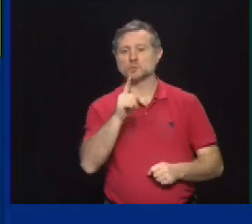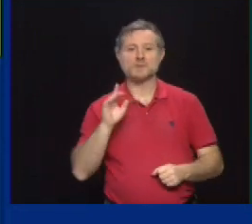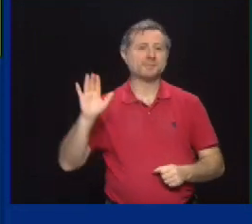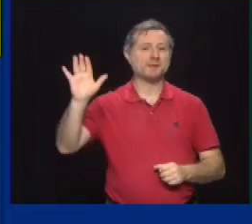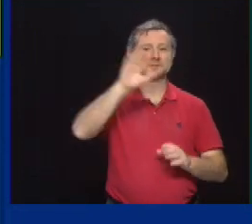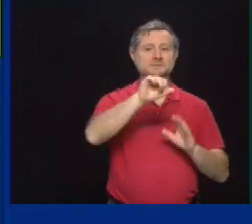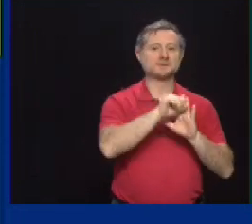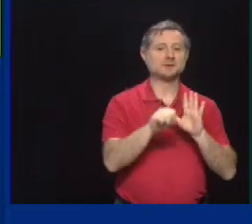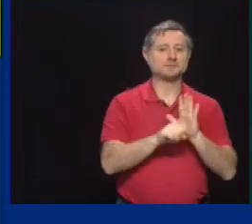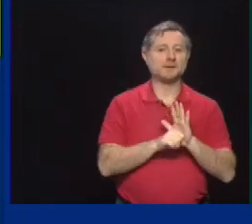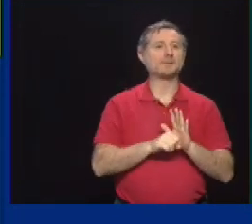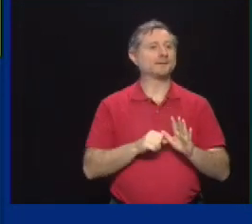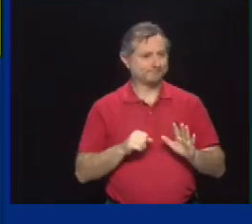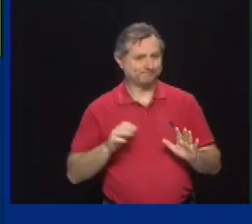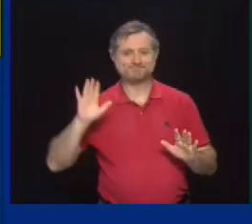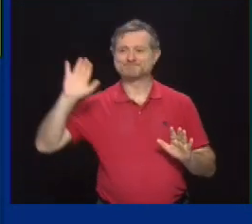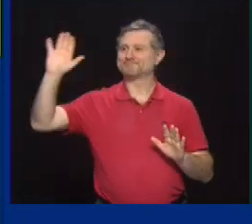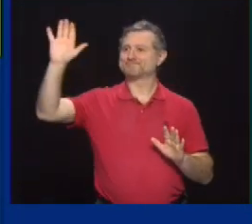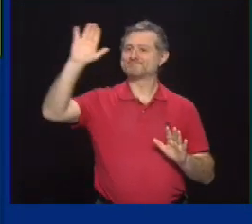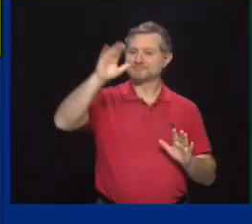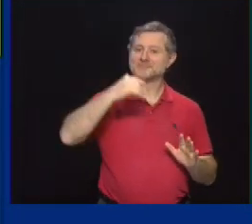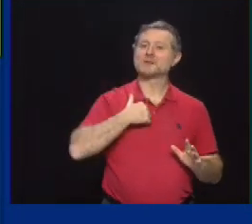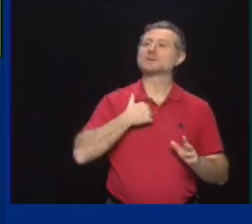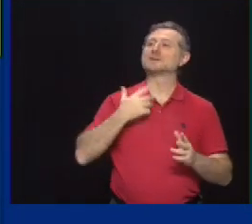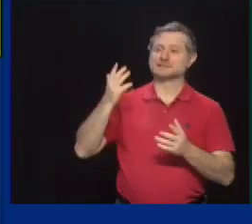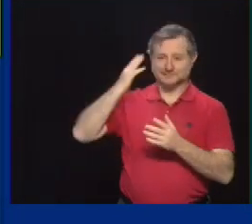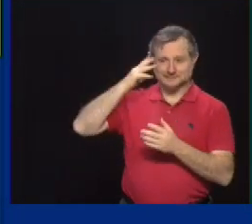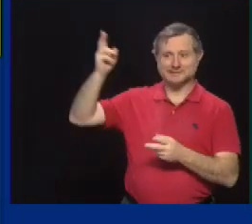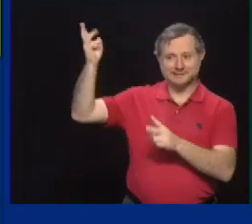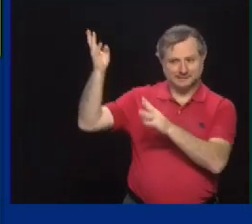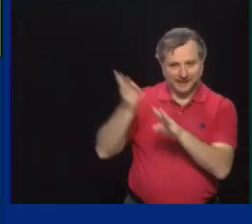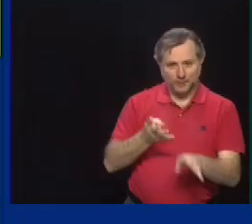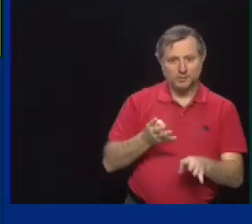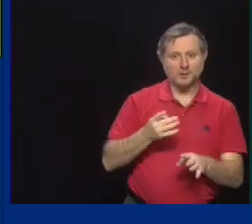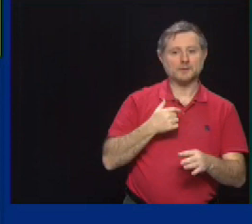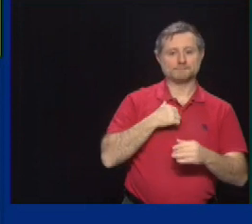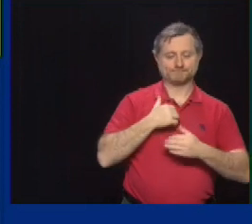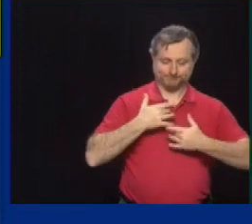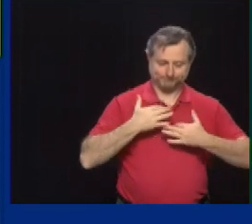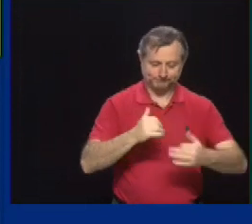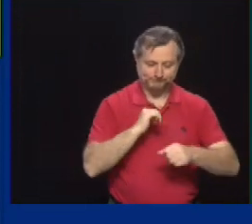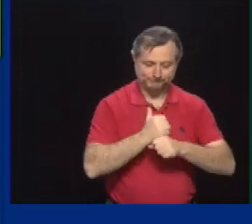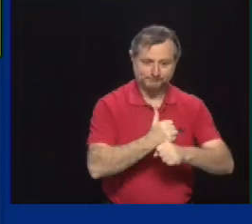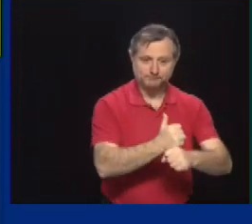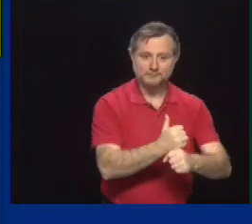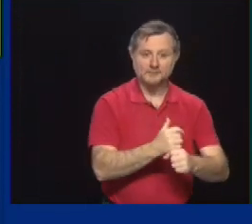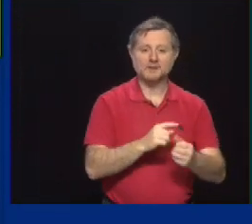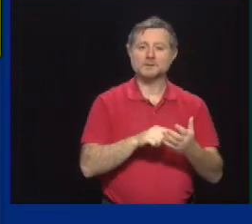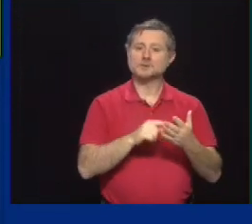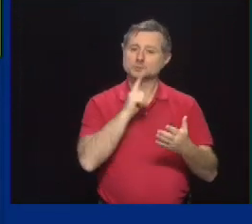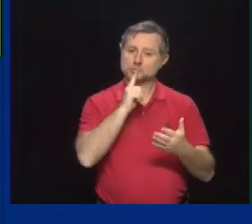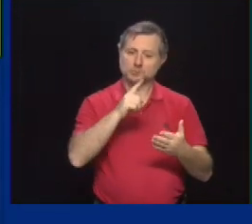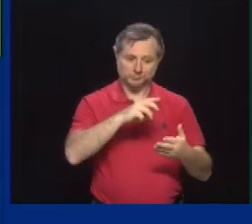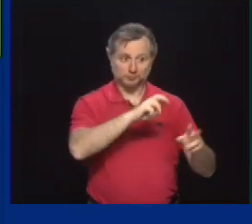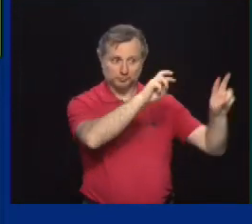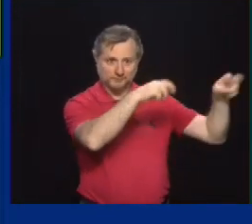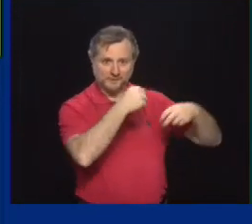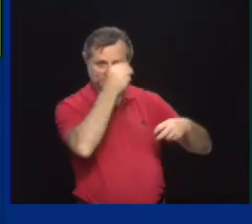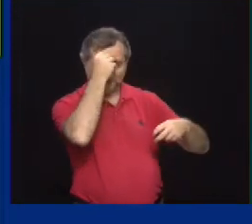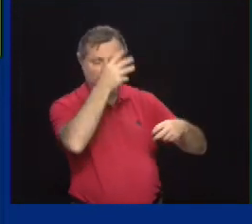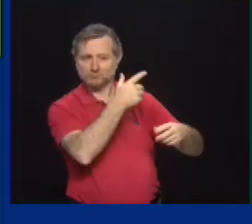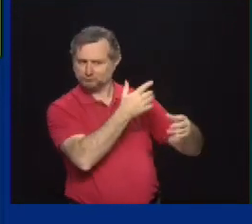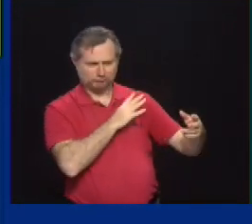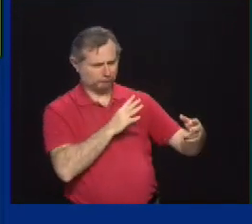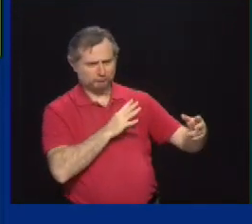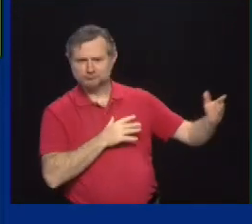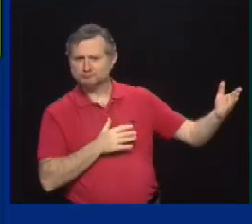developed so they can download this, start taking the steps necessary so their own residents can travel freely. And we want to make sure that our